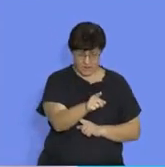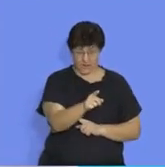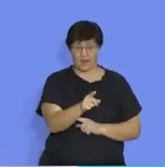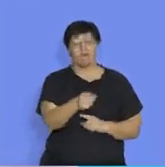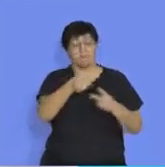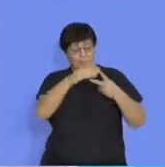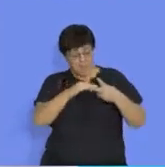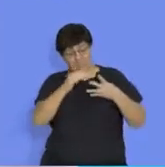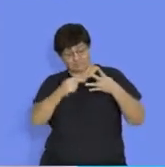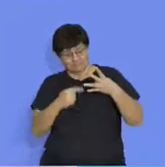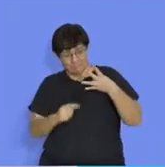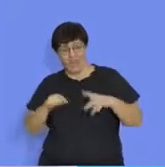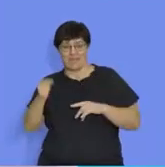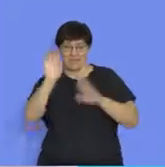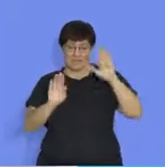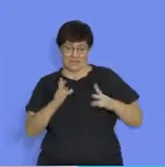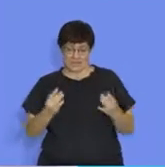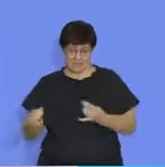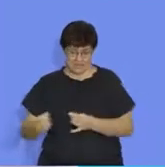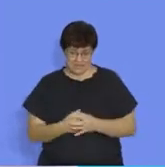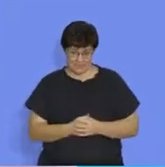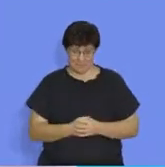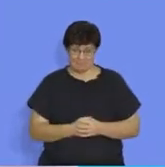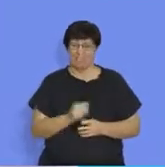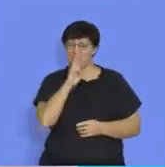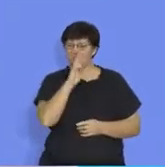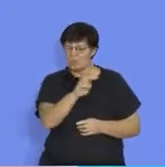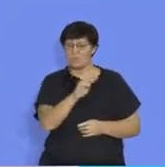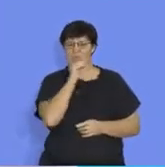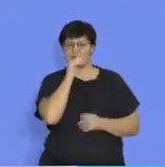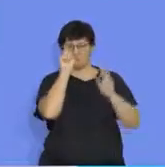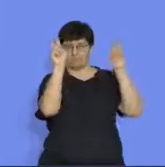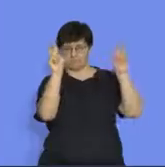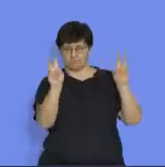any type of number pattern. Let's have a look at some of those definitions.